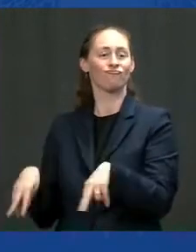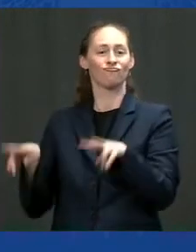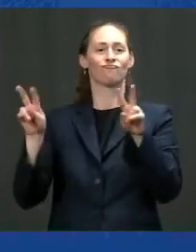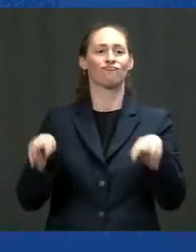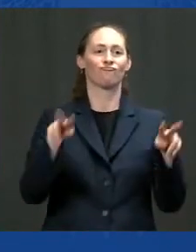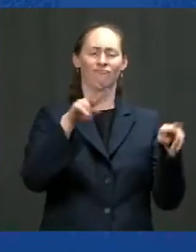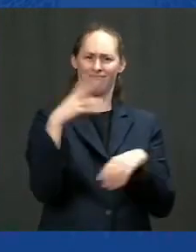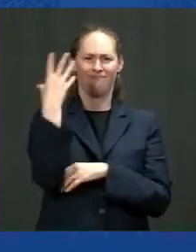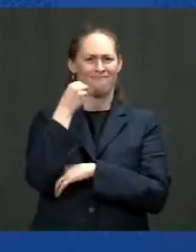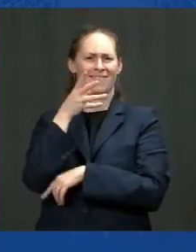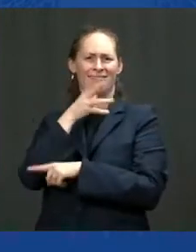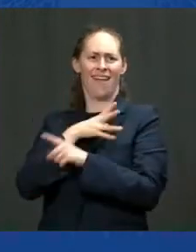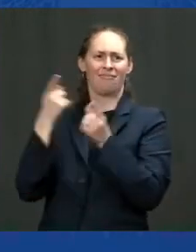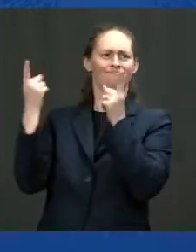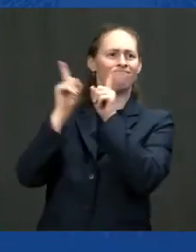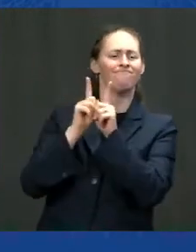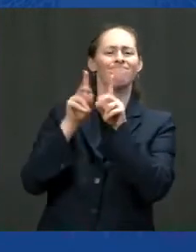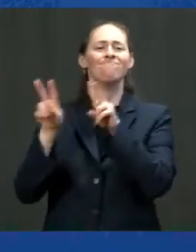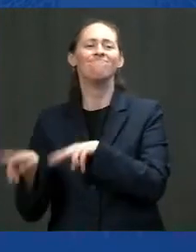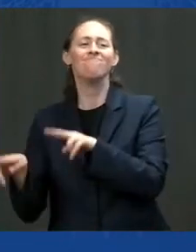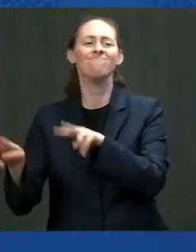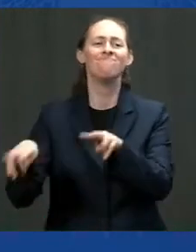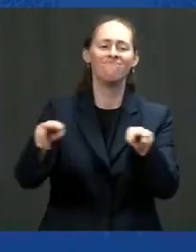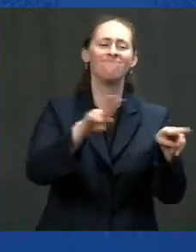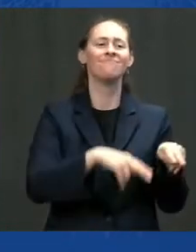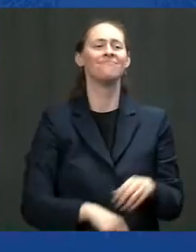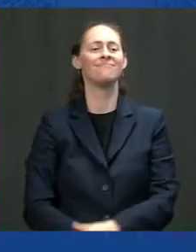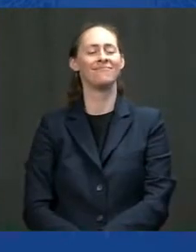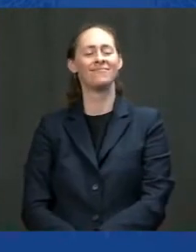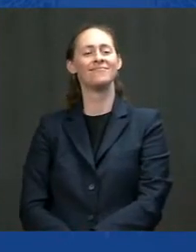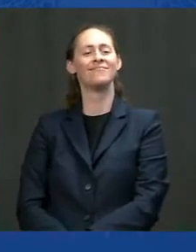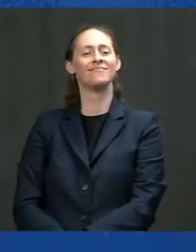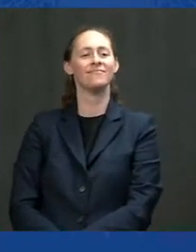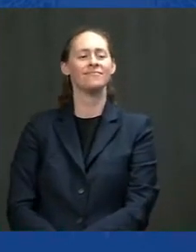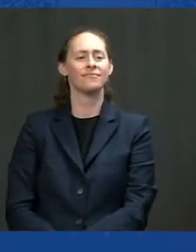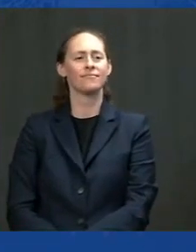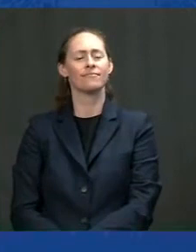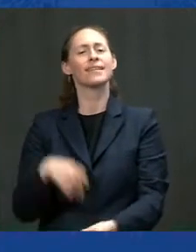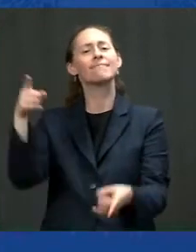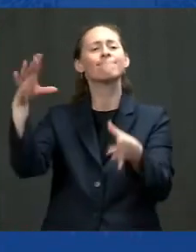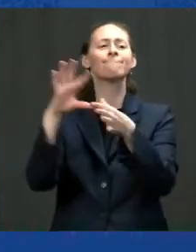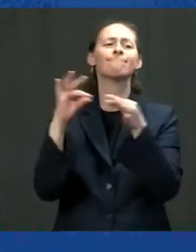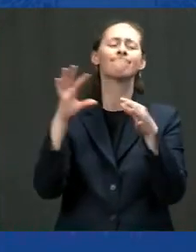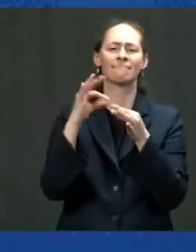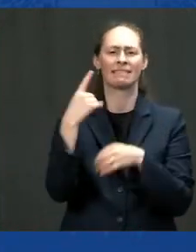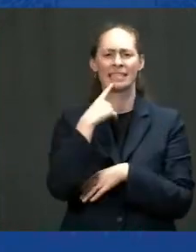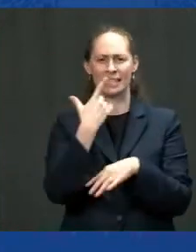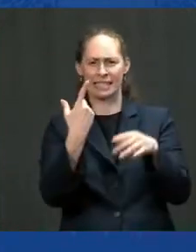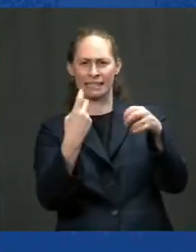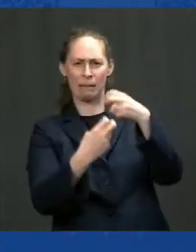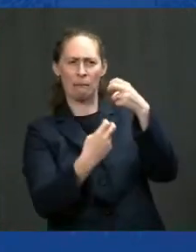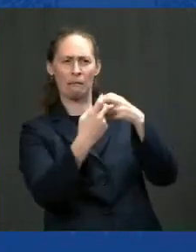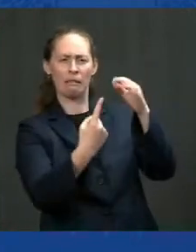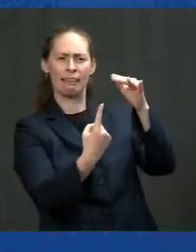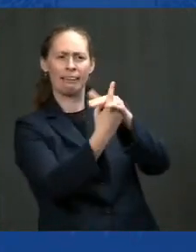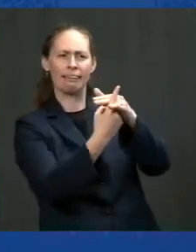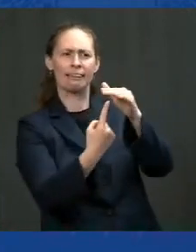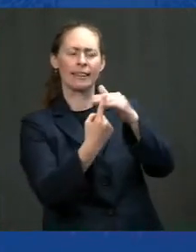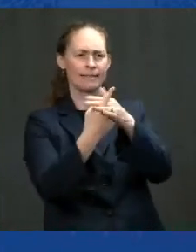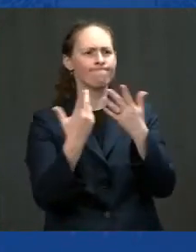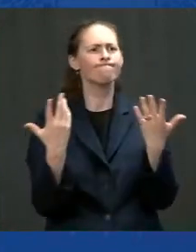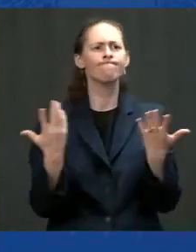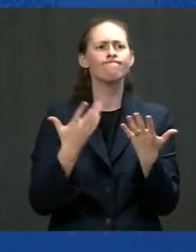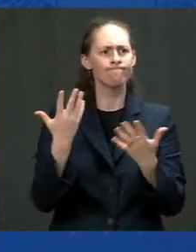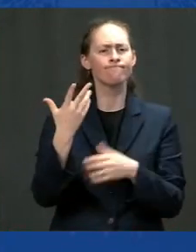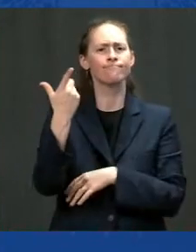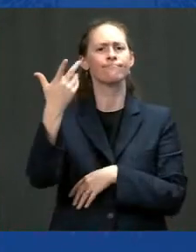parts where the second stop we made. She said, well, we're having a little problem. We're finding we don't have the computer chips